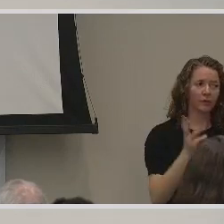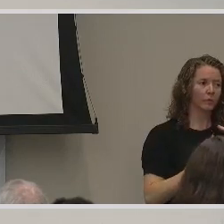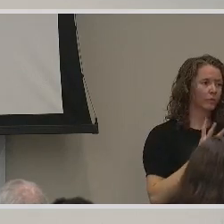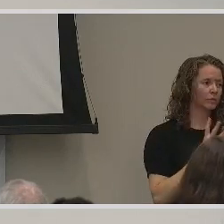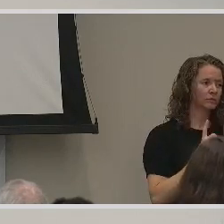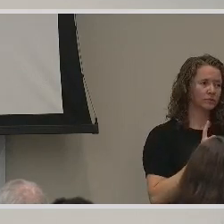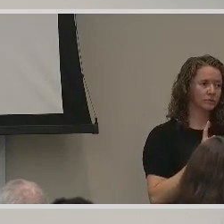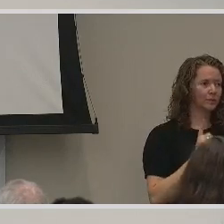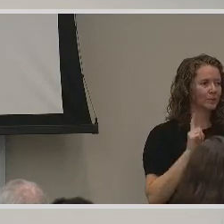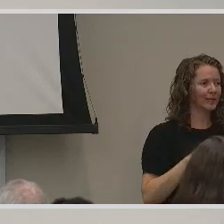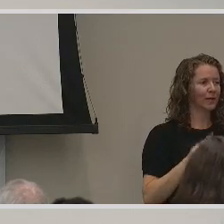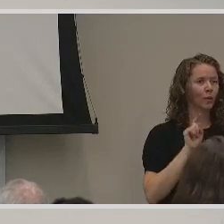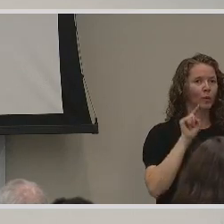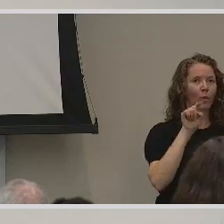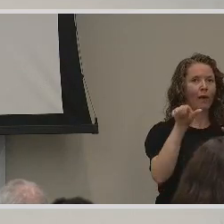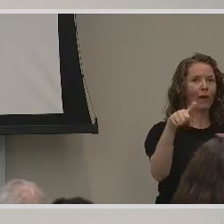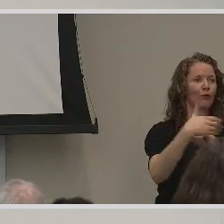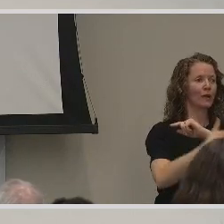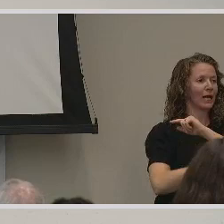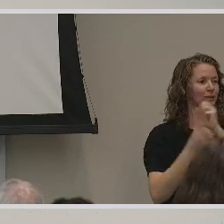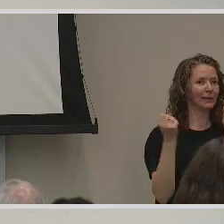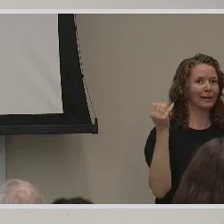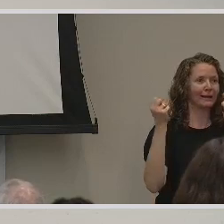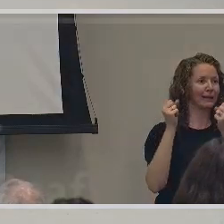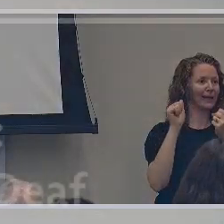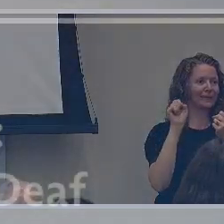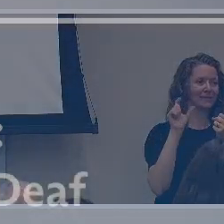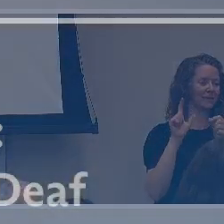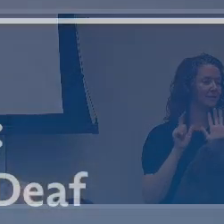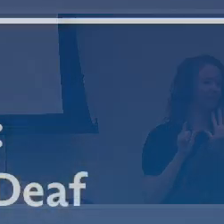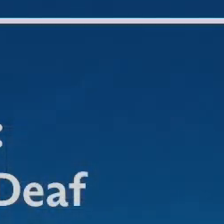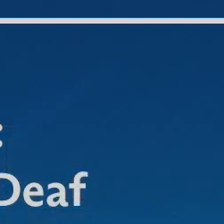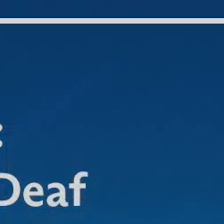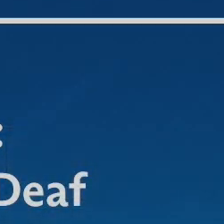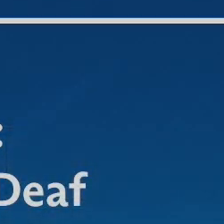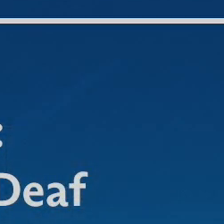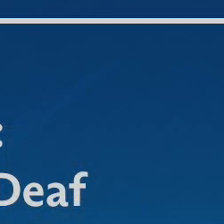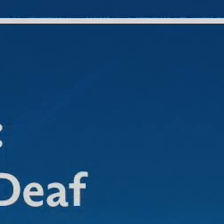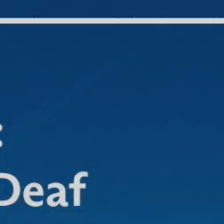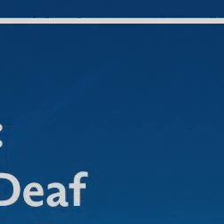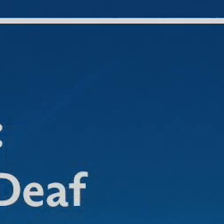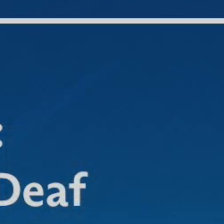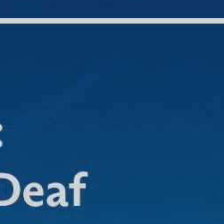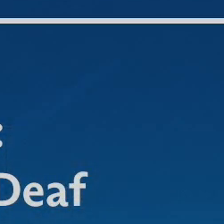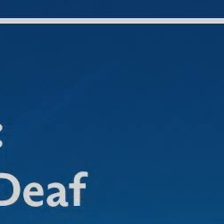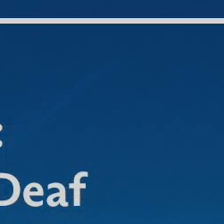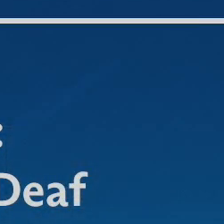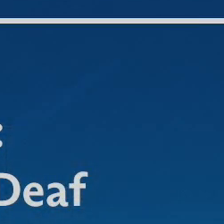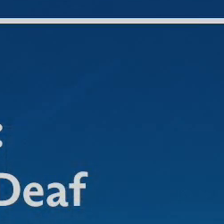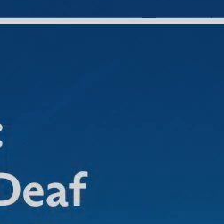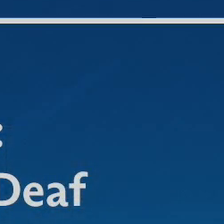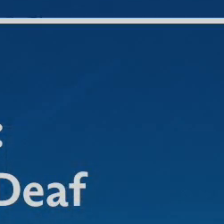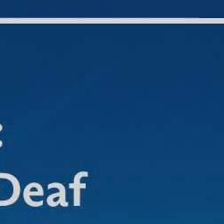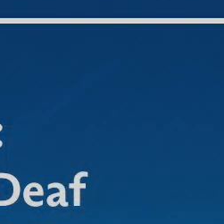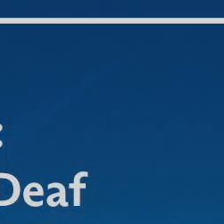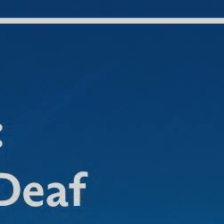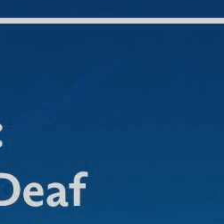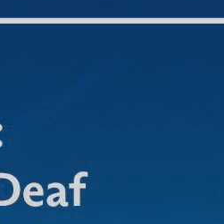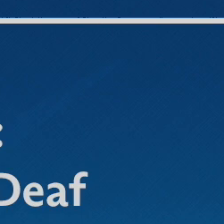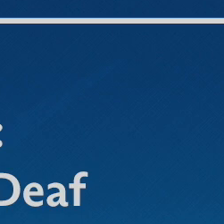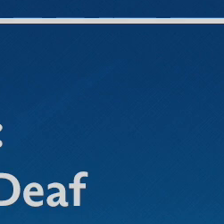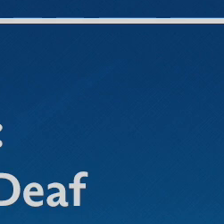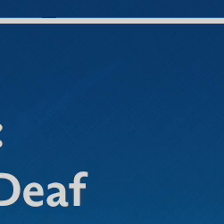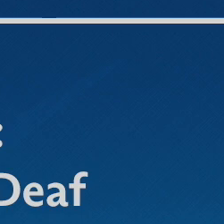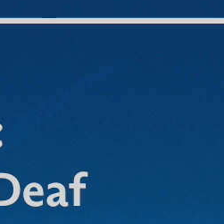is not compatible with use in other countries, as each country has its own form of sign language. Um, it is also important to understand that not everyone who